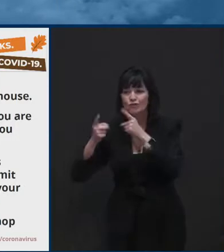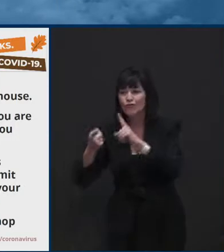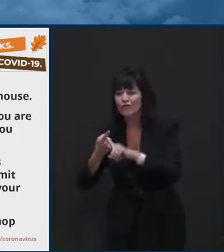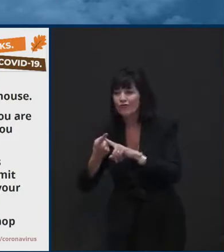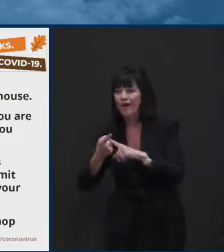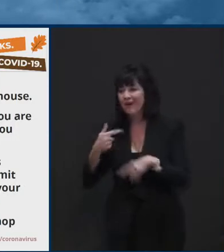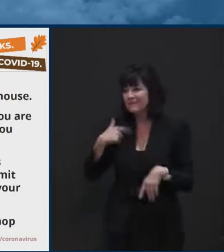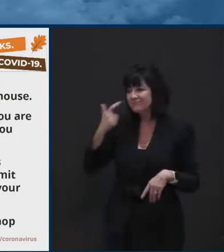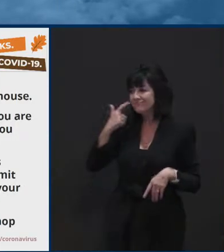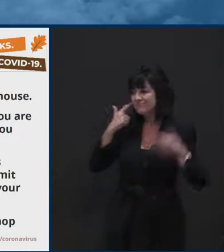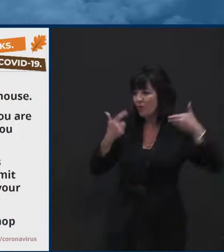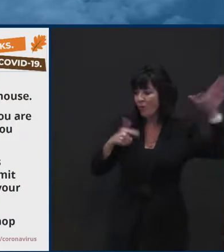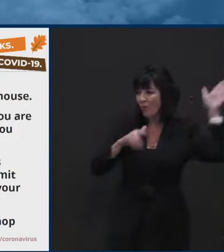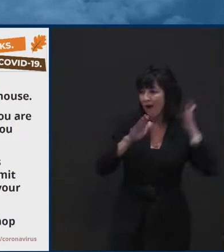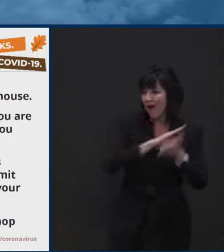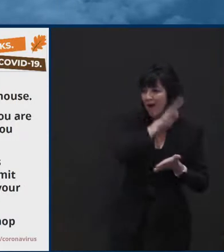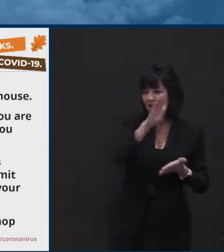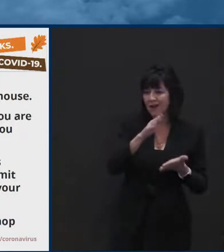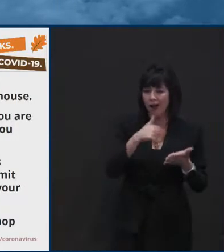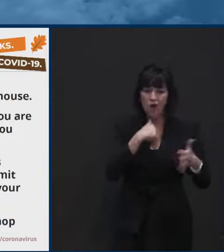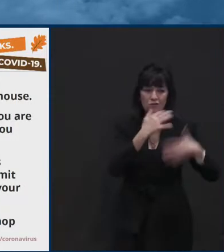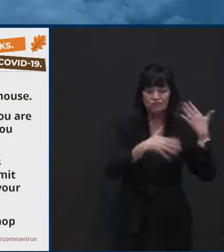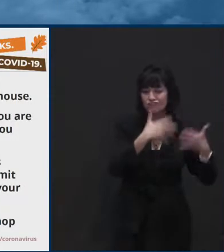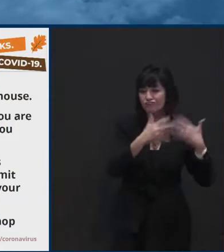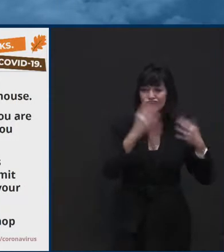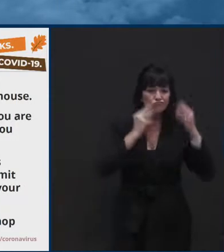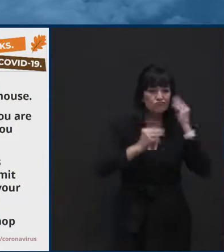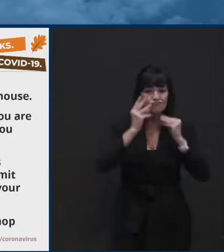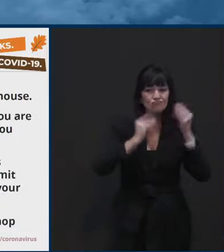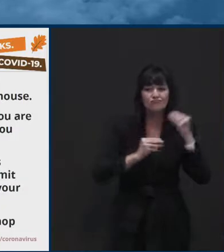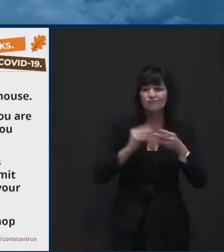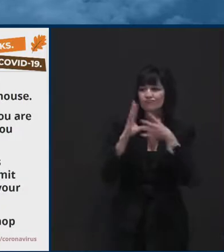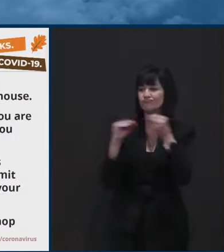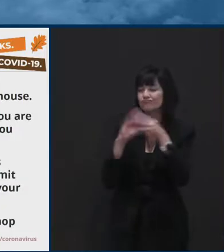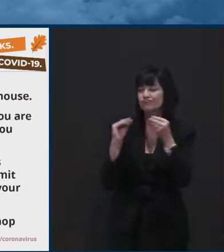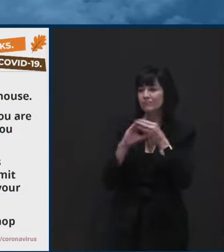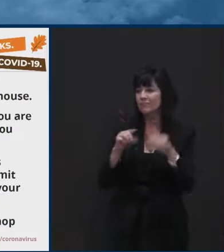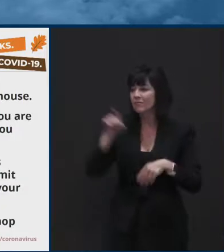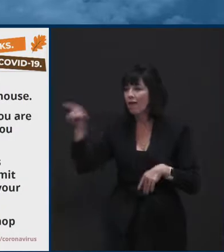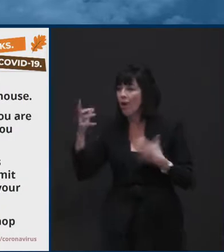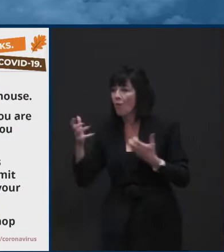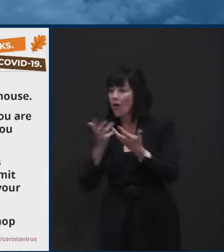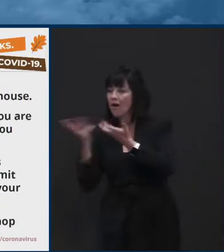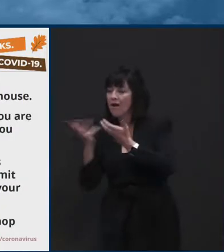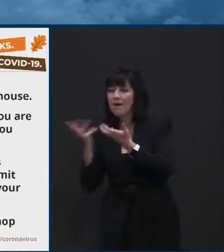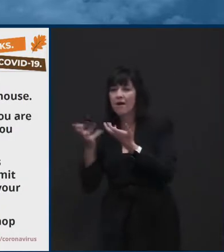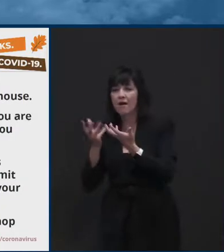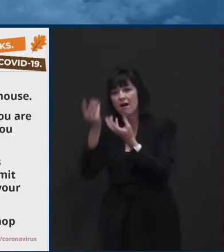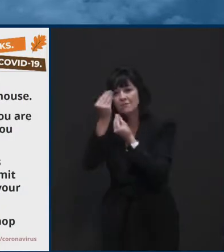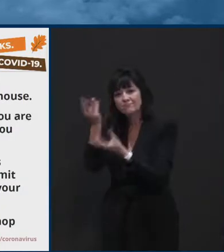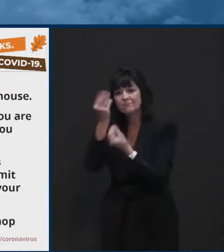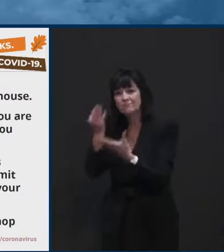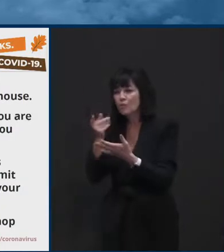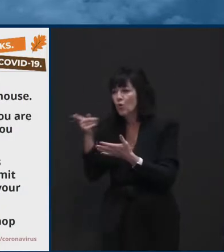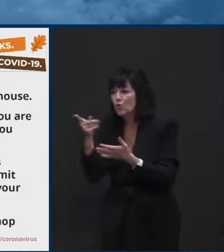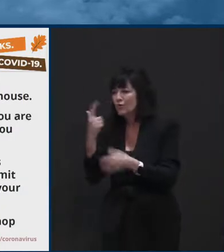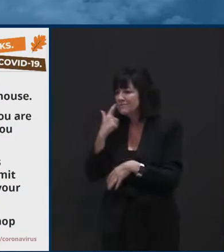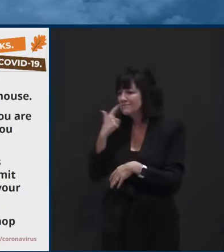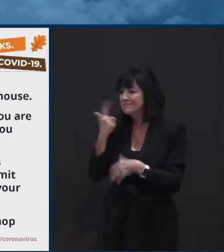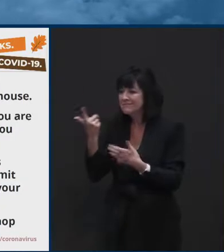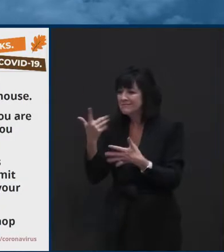this as well, which again, we know is very difficult. Black Friday and a lot of shopping is coming up. Um,